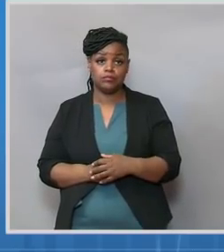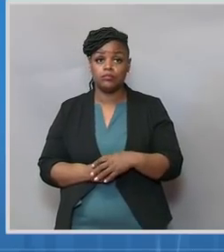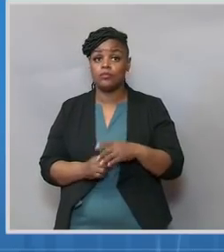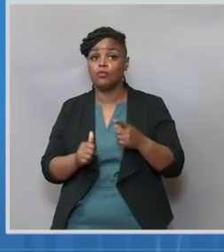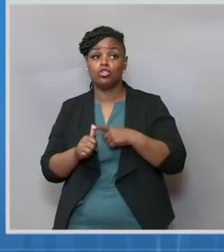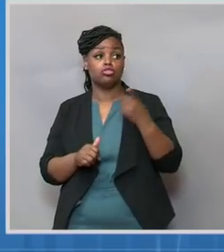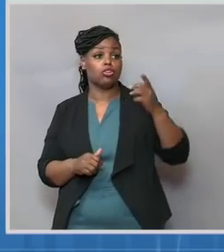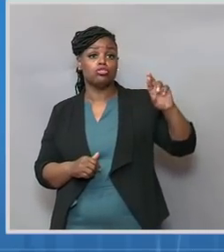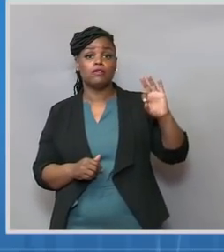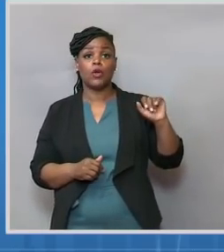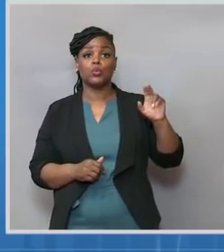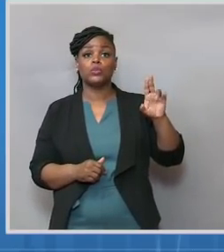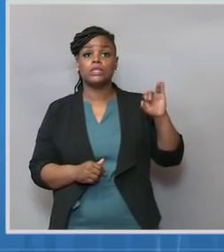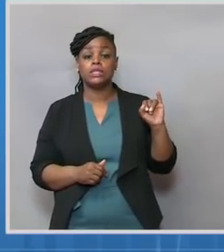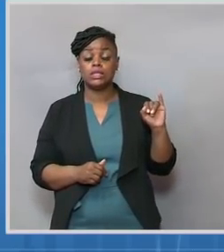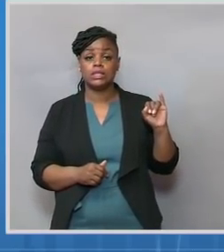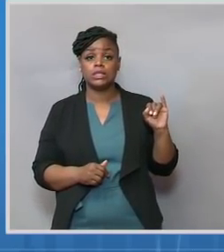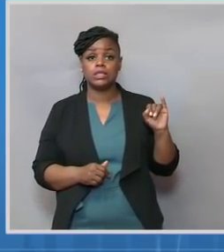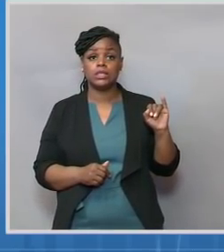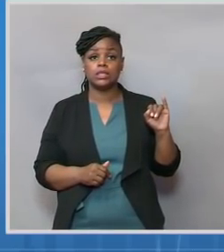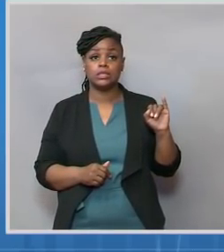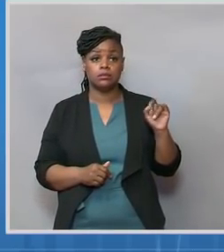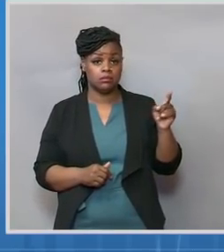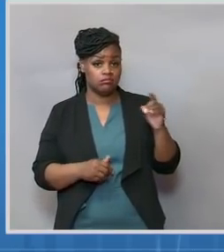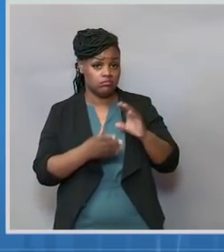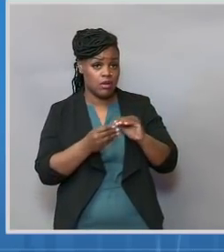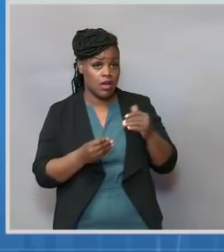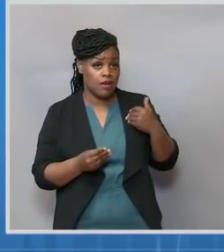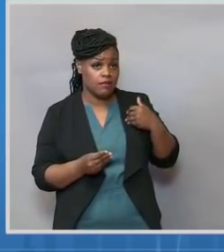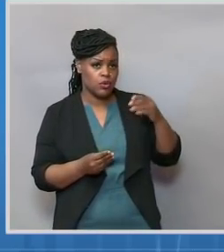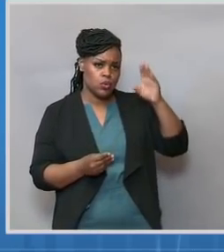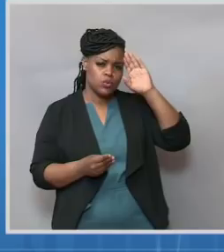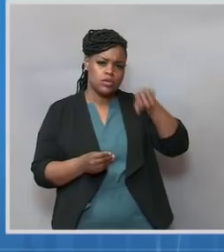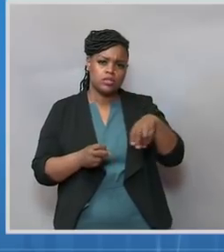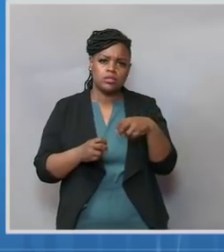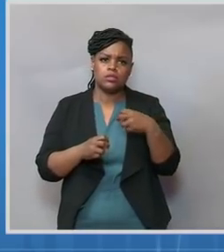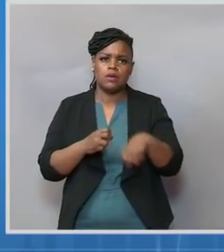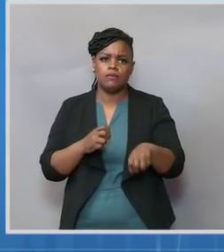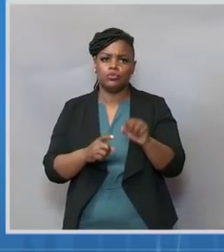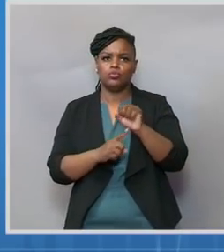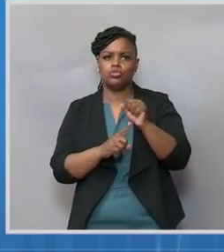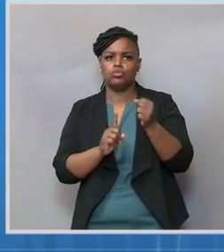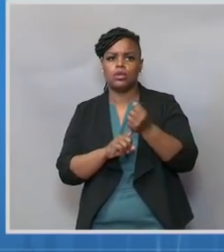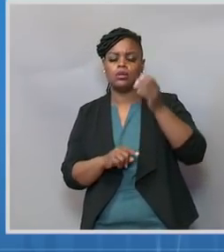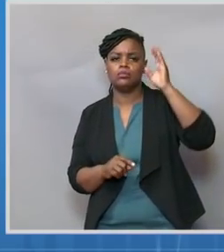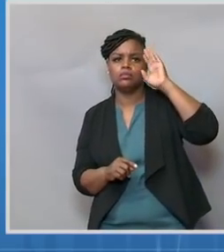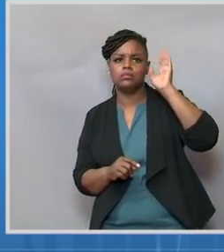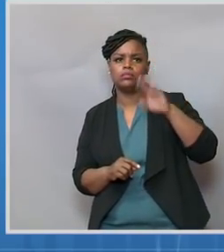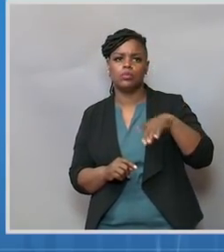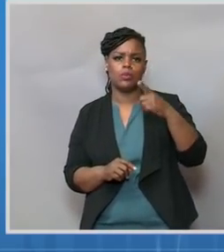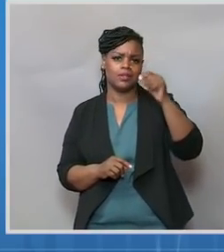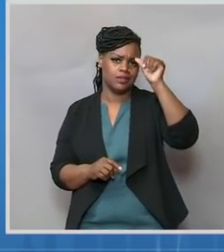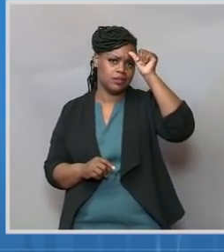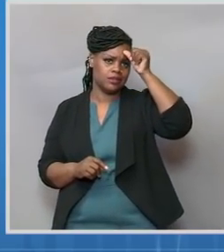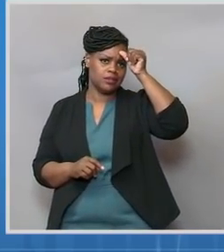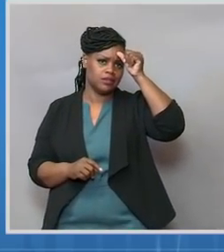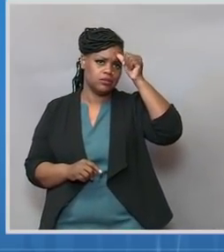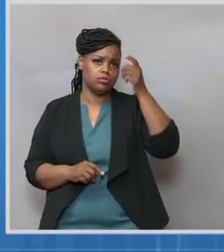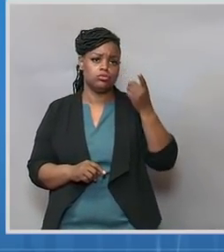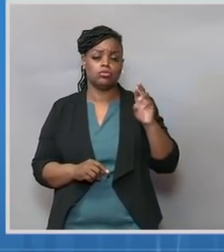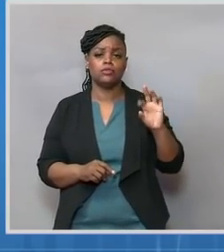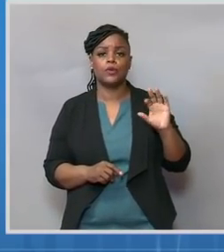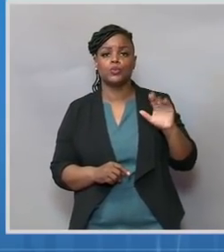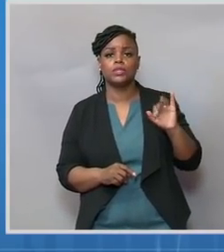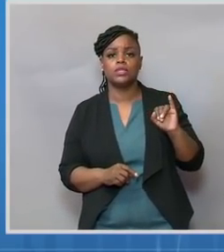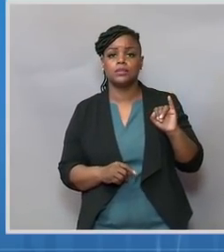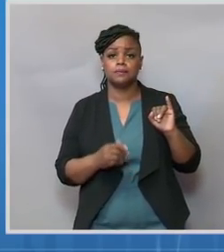on the situation, which I know is a difficult situation, a very difficult situation in India. Dr. Fauci? Dr. Yeah. Thank you,